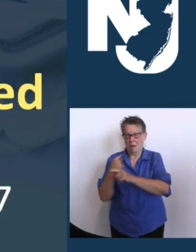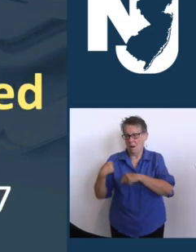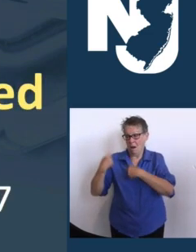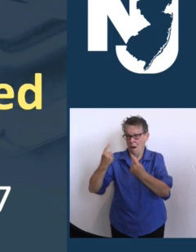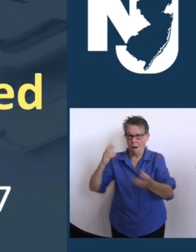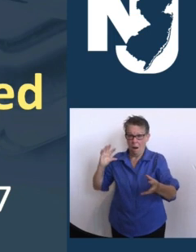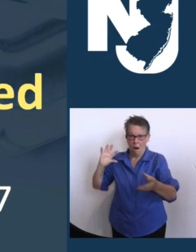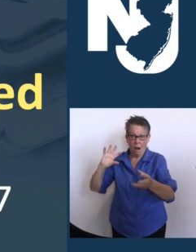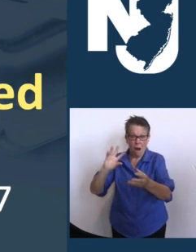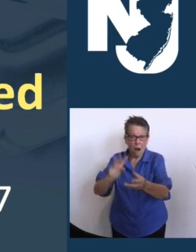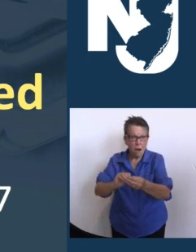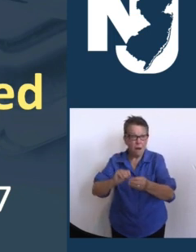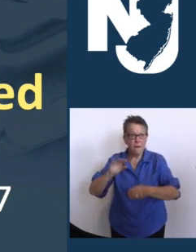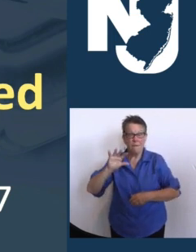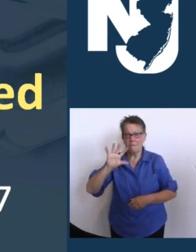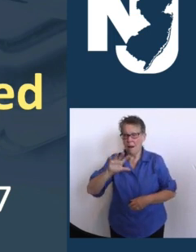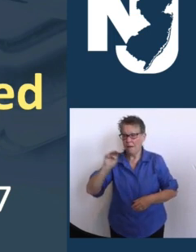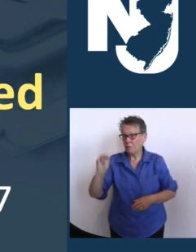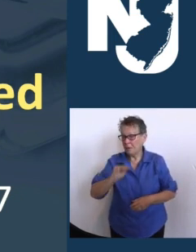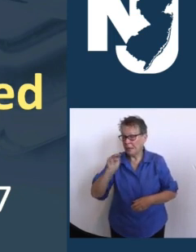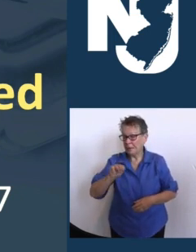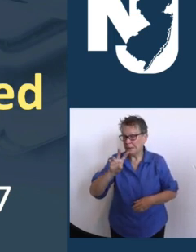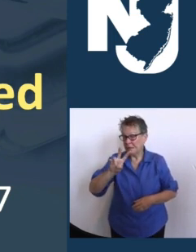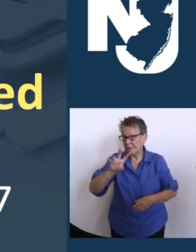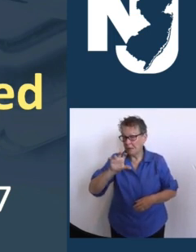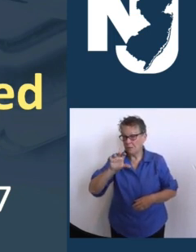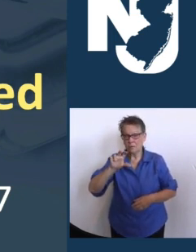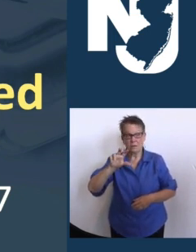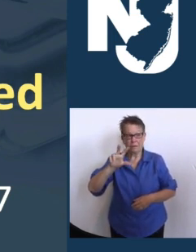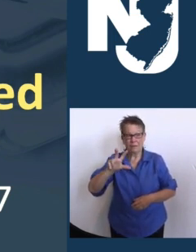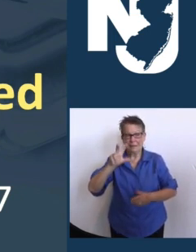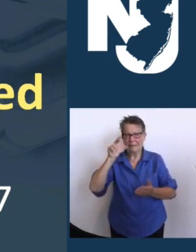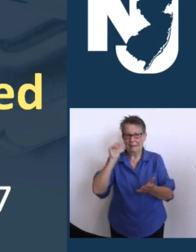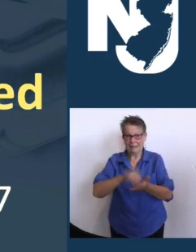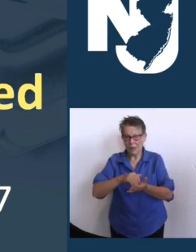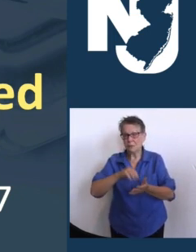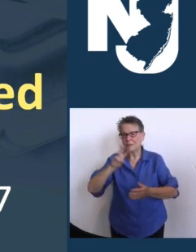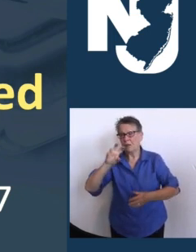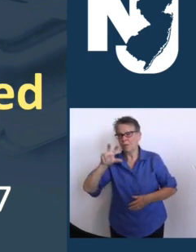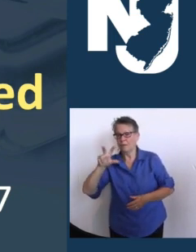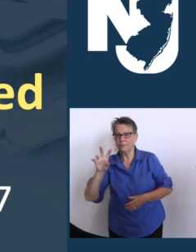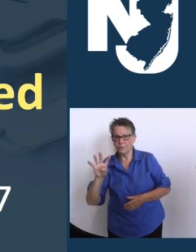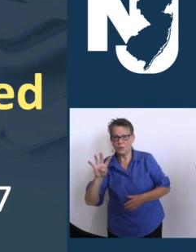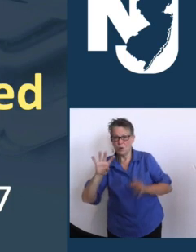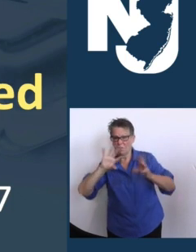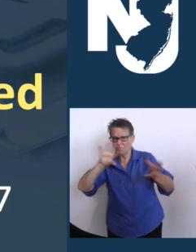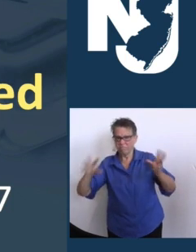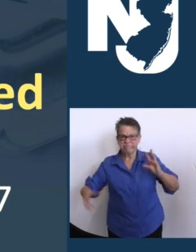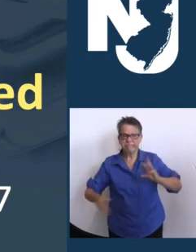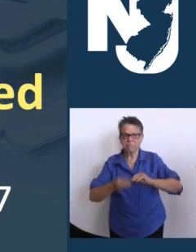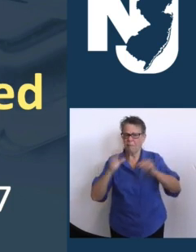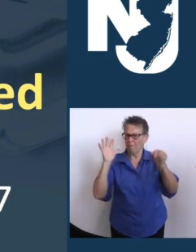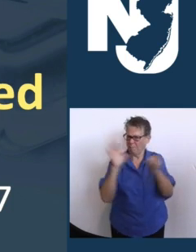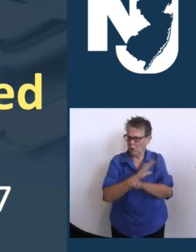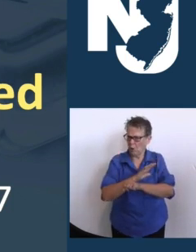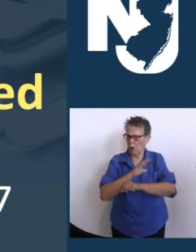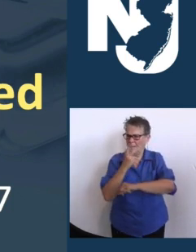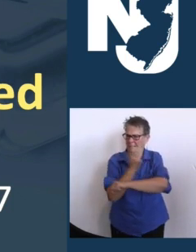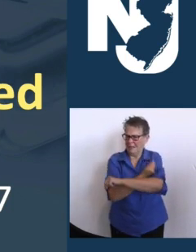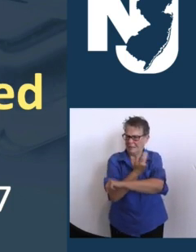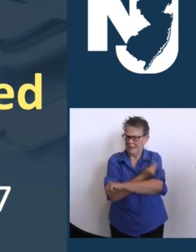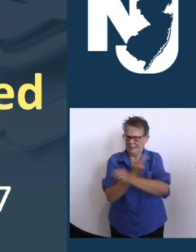work and study in New Jersey who have now completed their vaccination courses. You consider you could see how that breaks down.